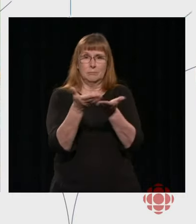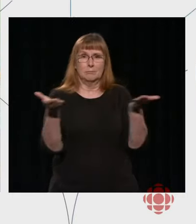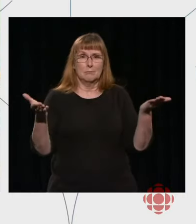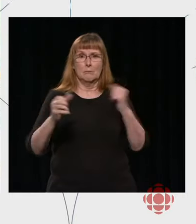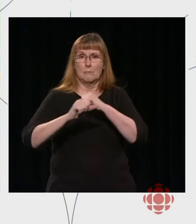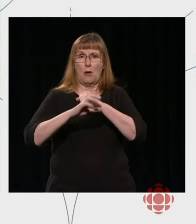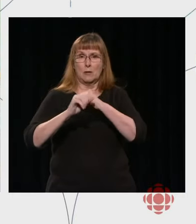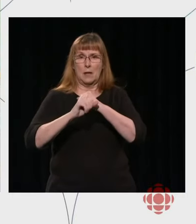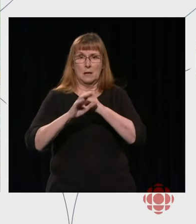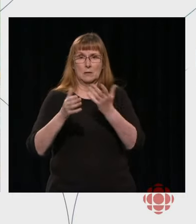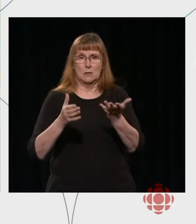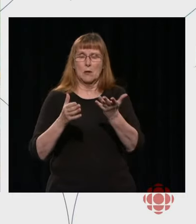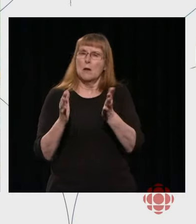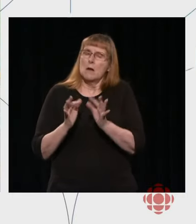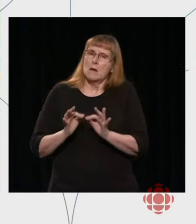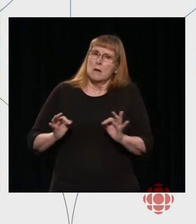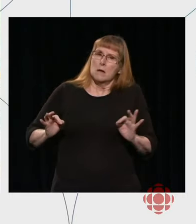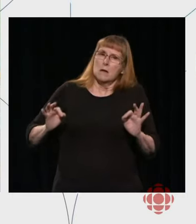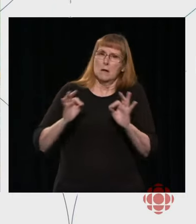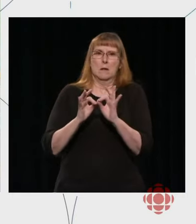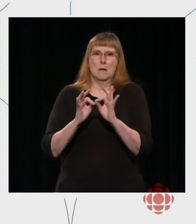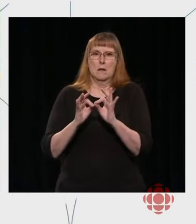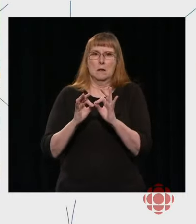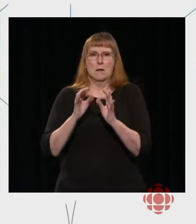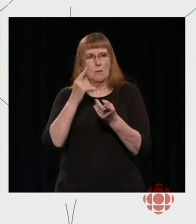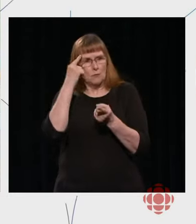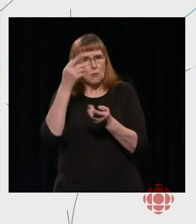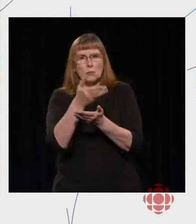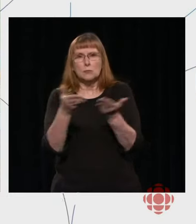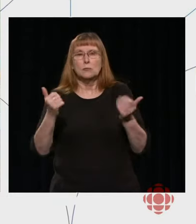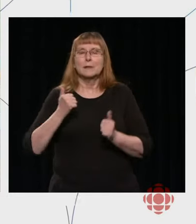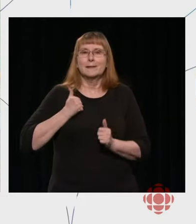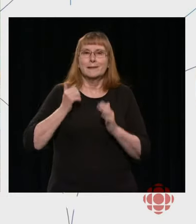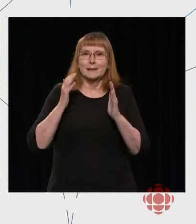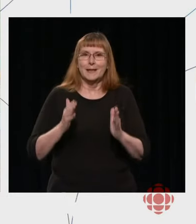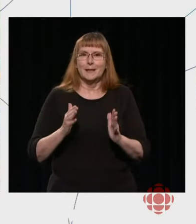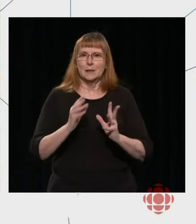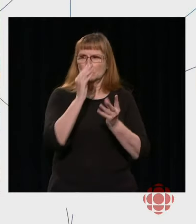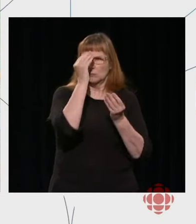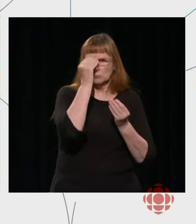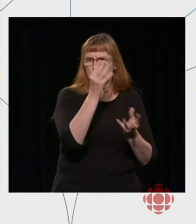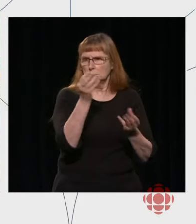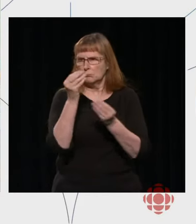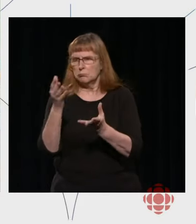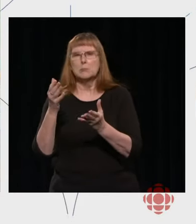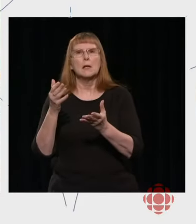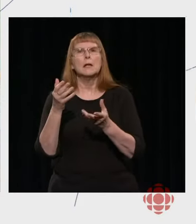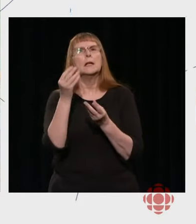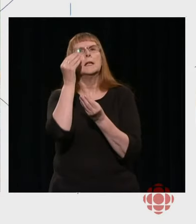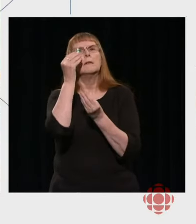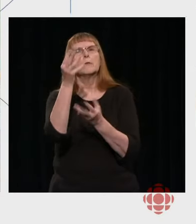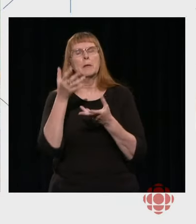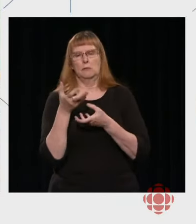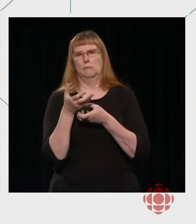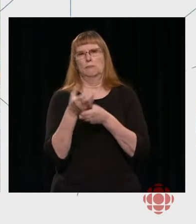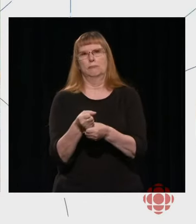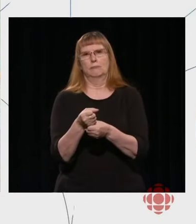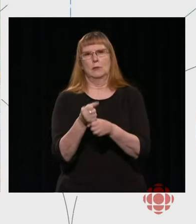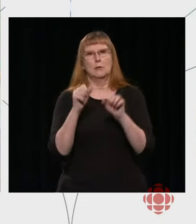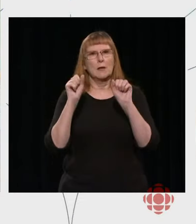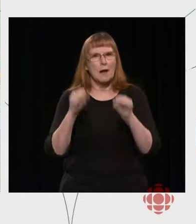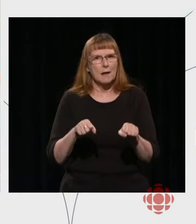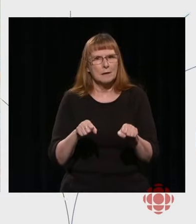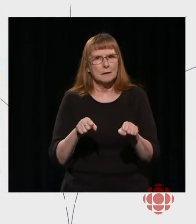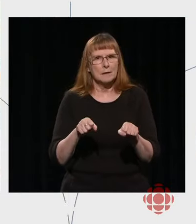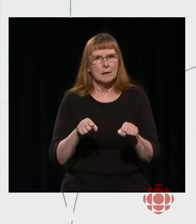more important than ever to ensure that Canadians have the information that they trust, and to support the healthy